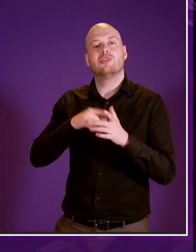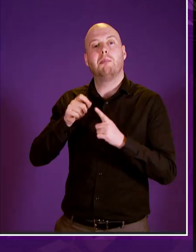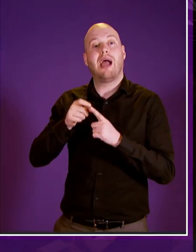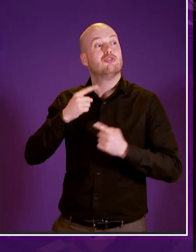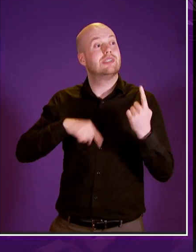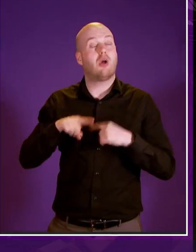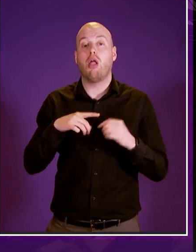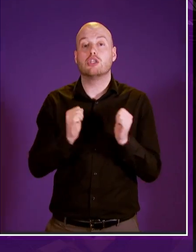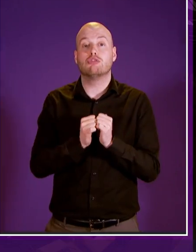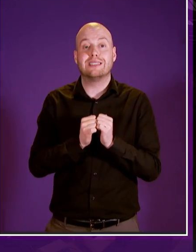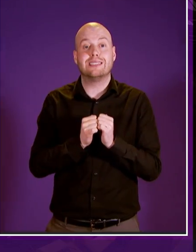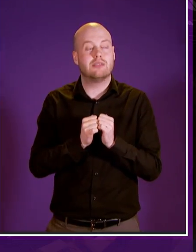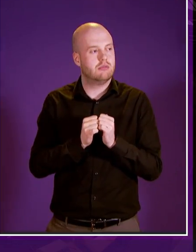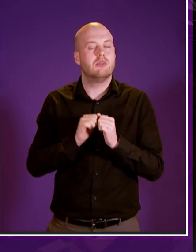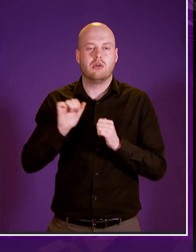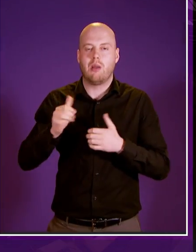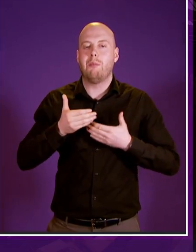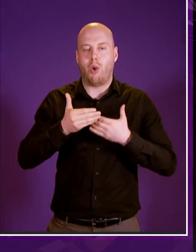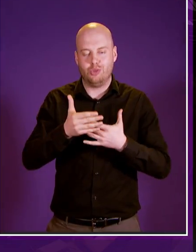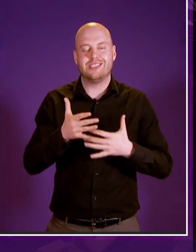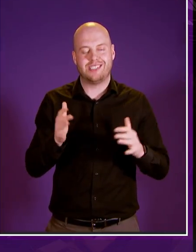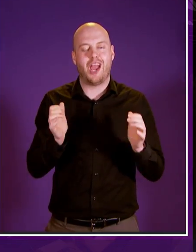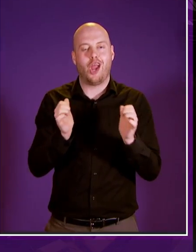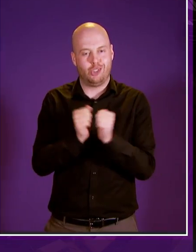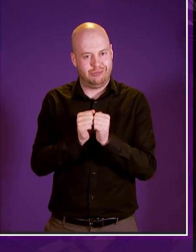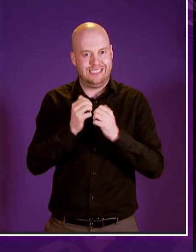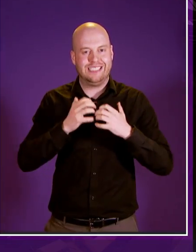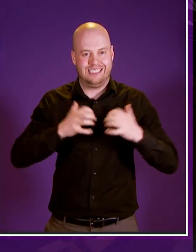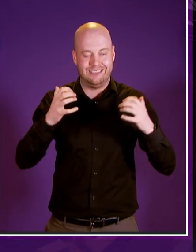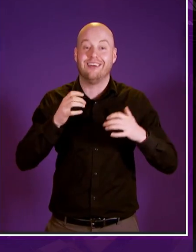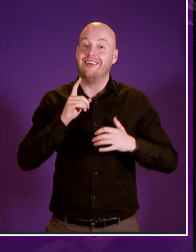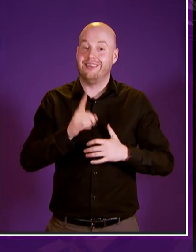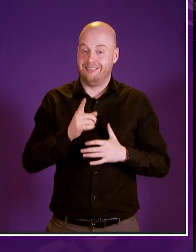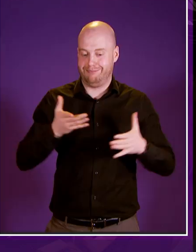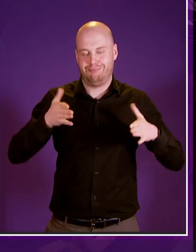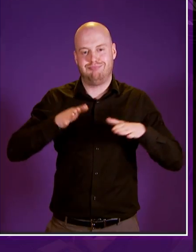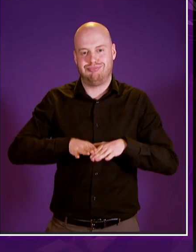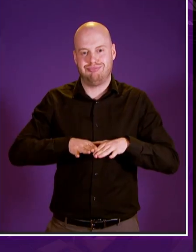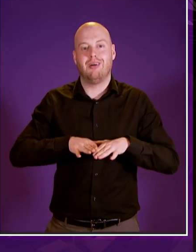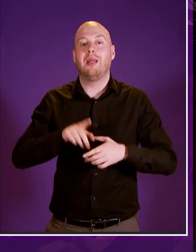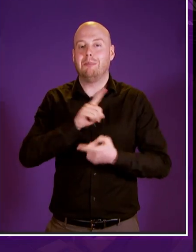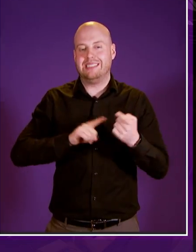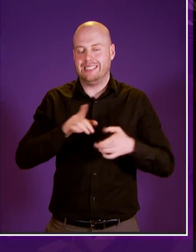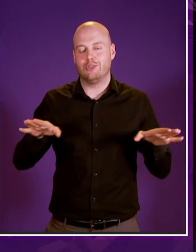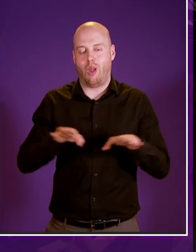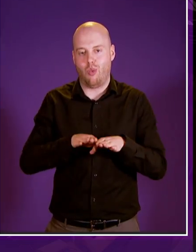be agreed are we all agreed we are agreed and that concludes decision time i close this meeting